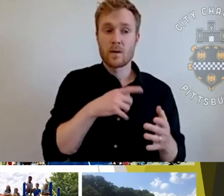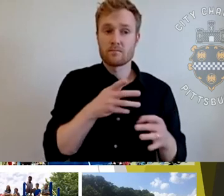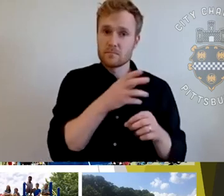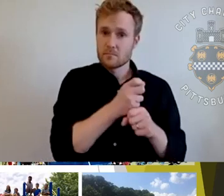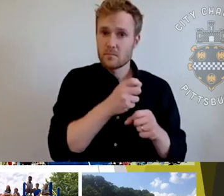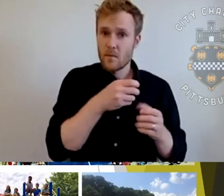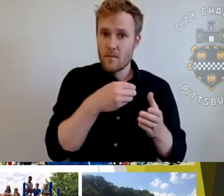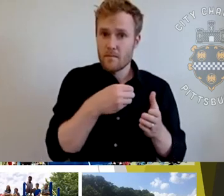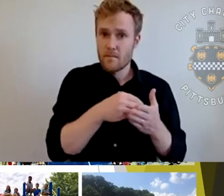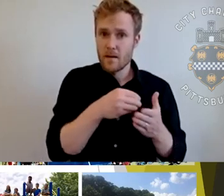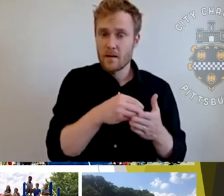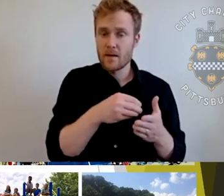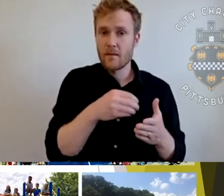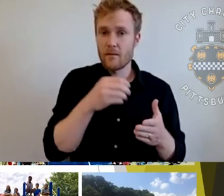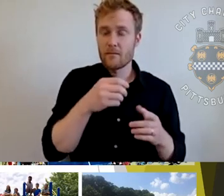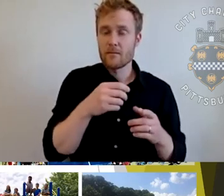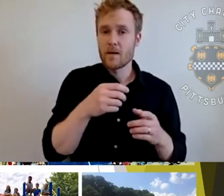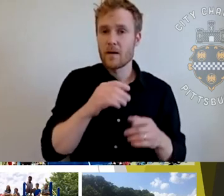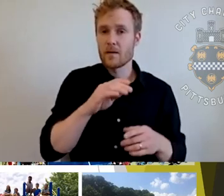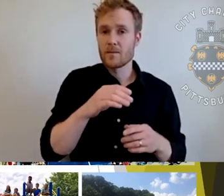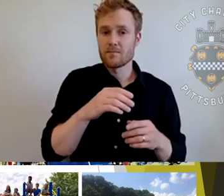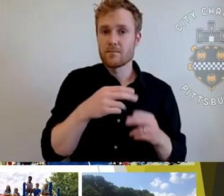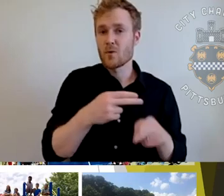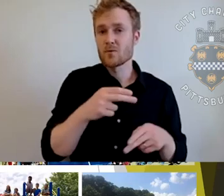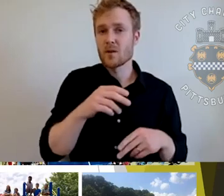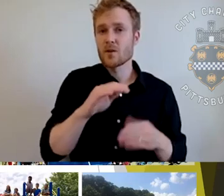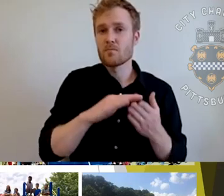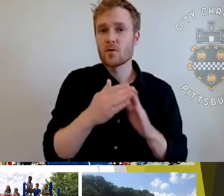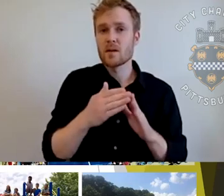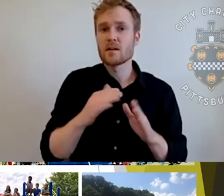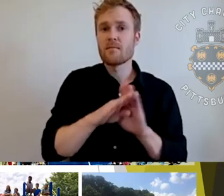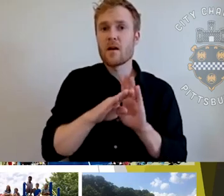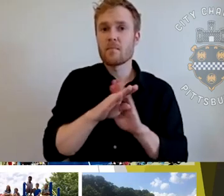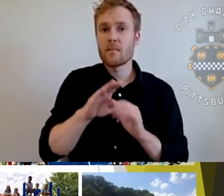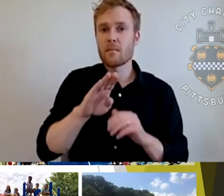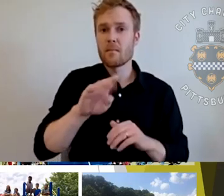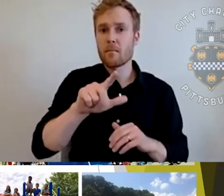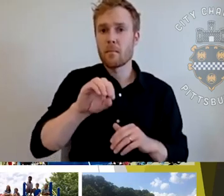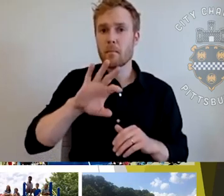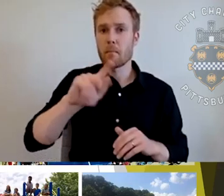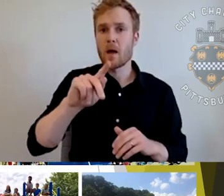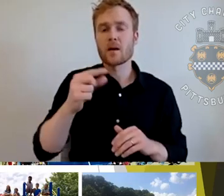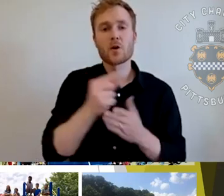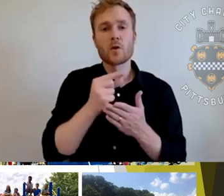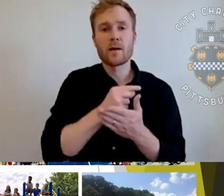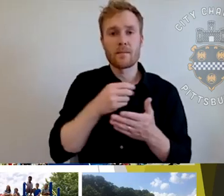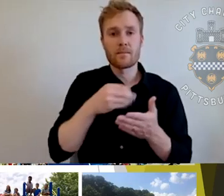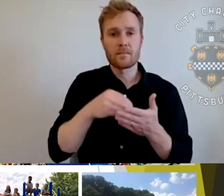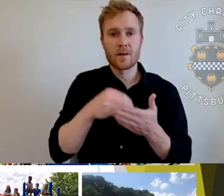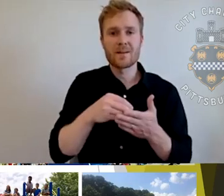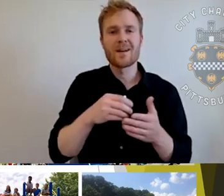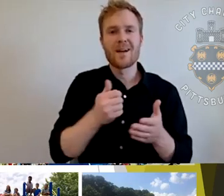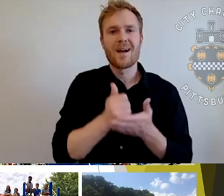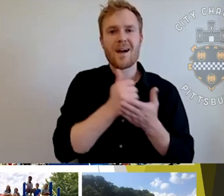uh, community development block grant funds, which help provide, um, programs for our seniors. It's a big part of our